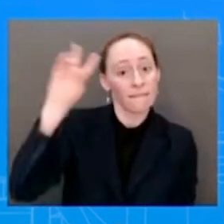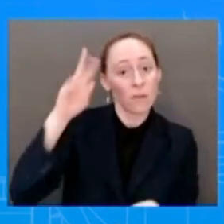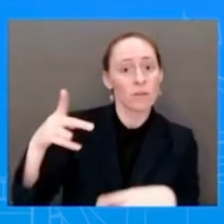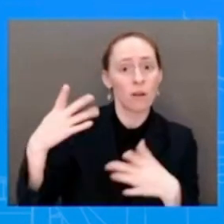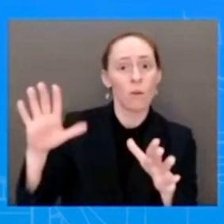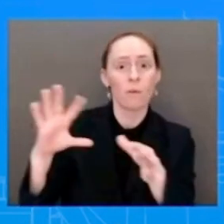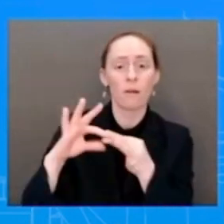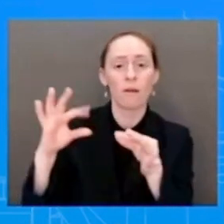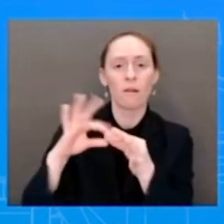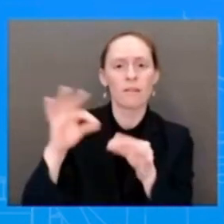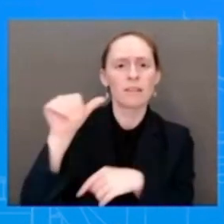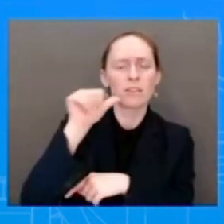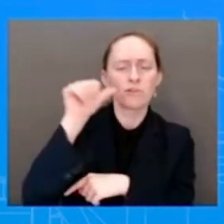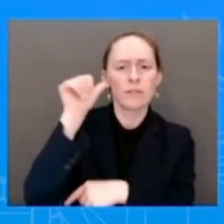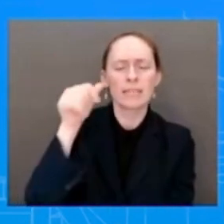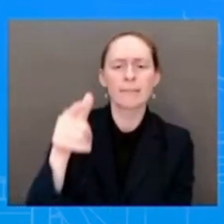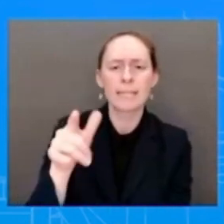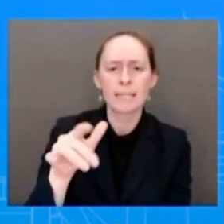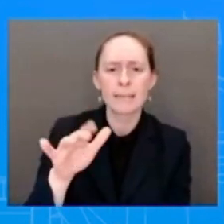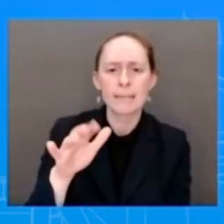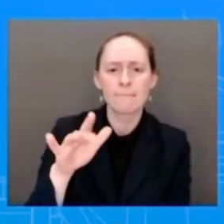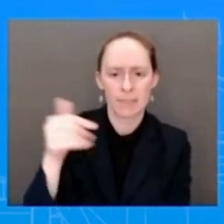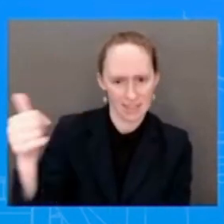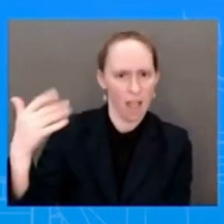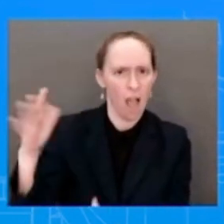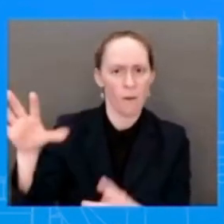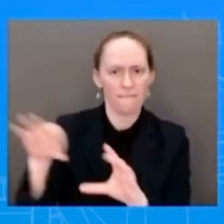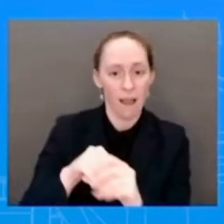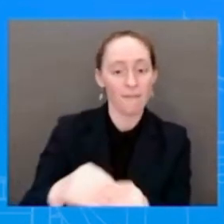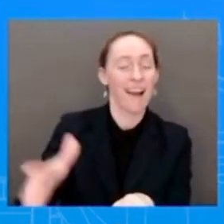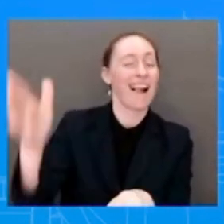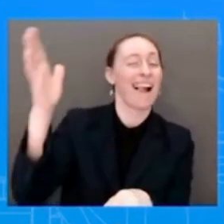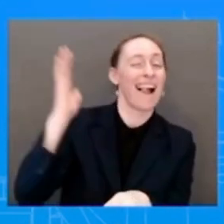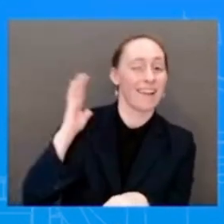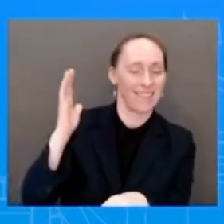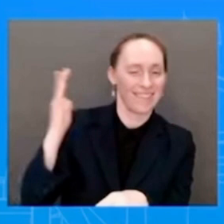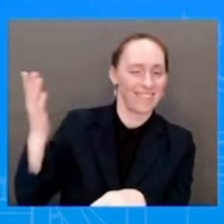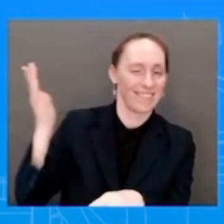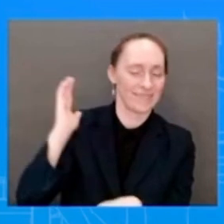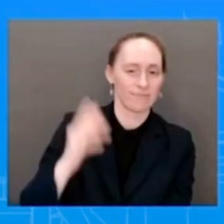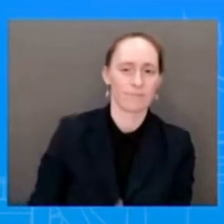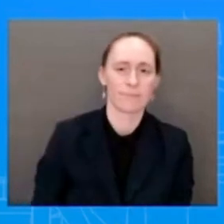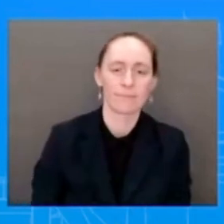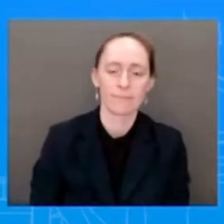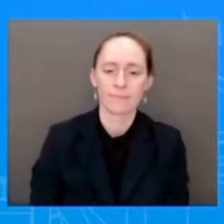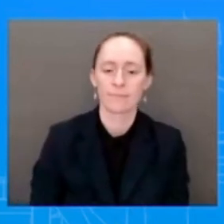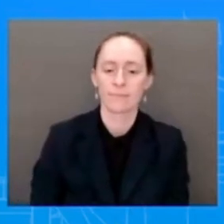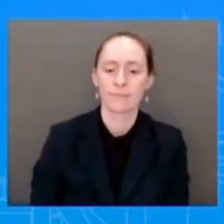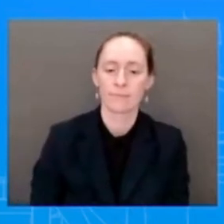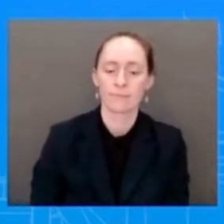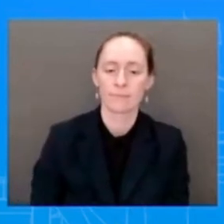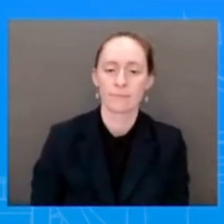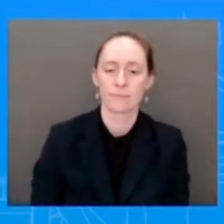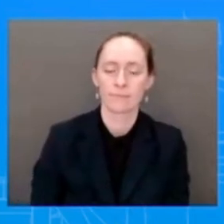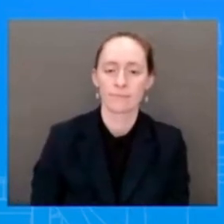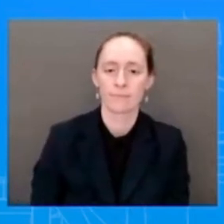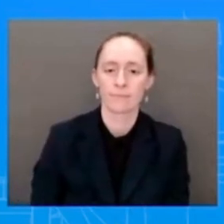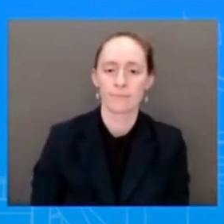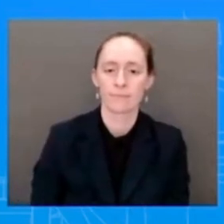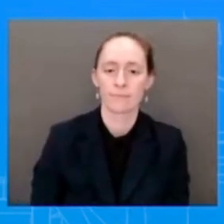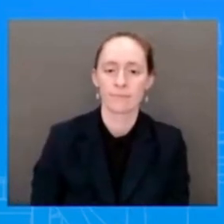she was involved and she'll be in the room as well. And we will also have Reverend Warnock who will be in